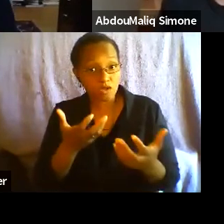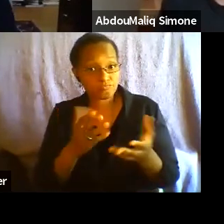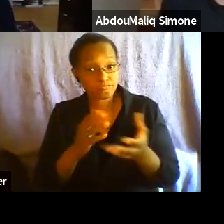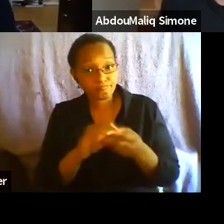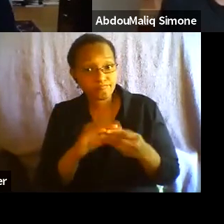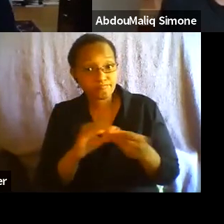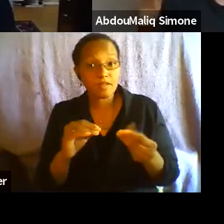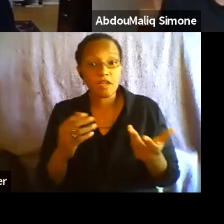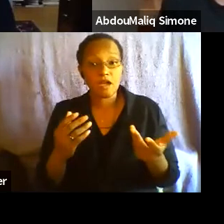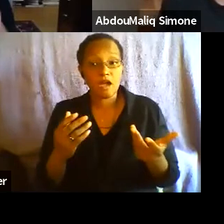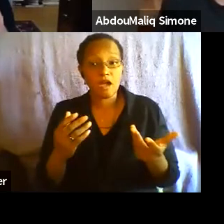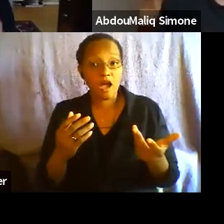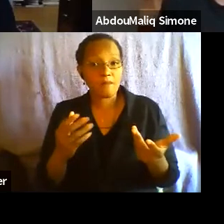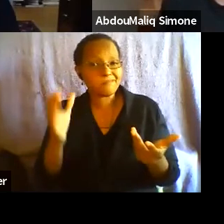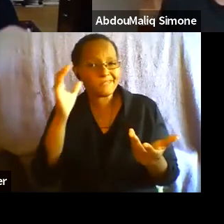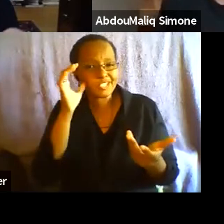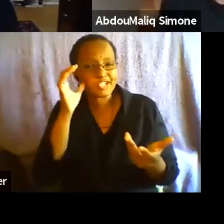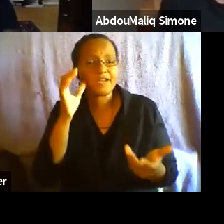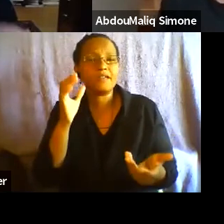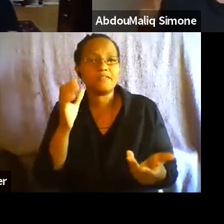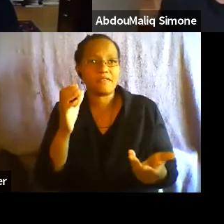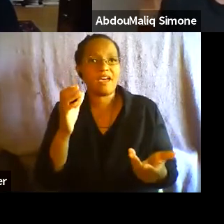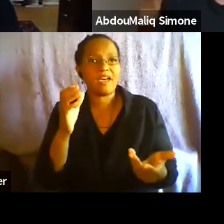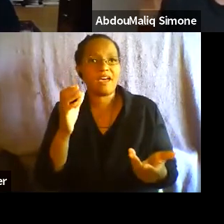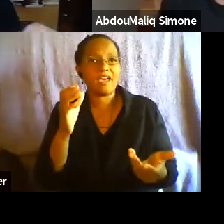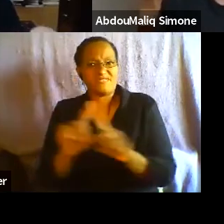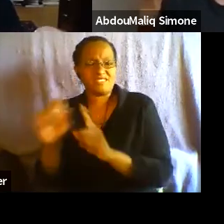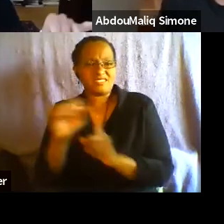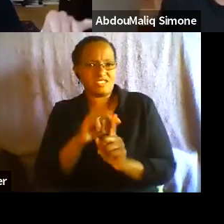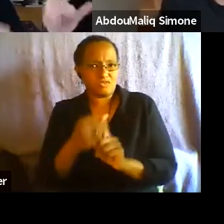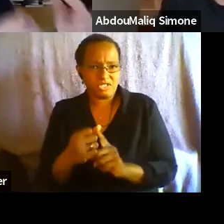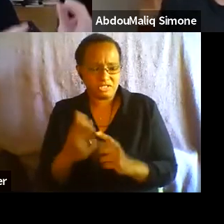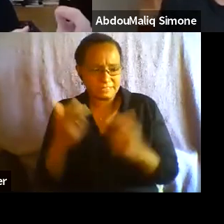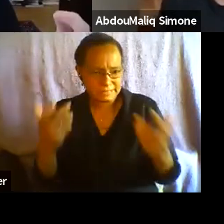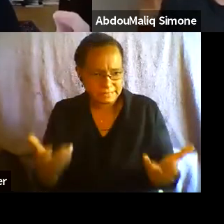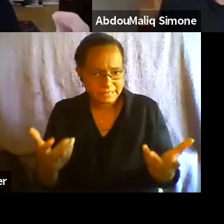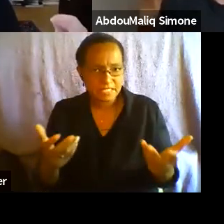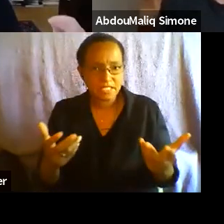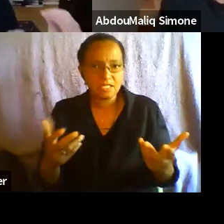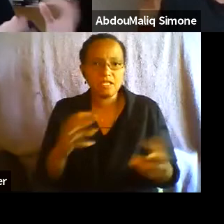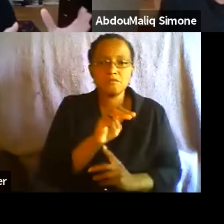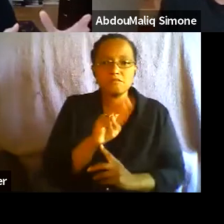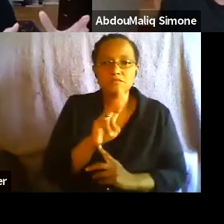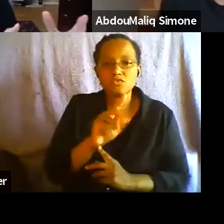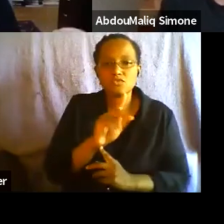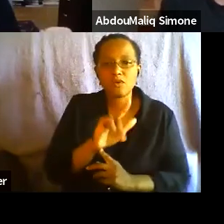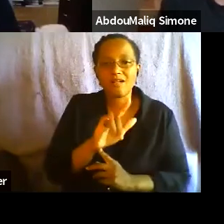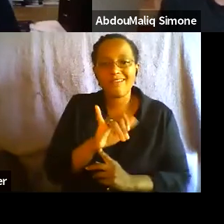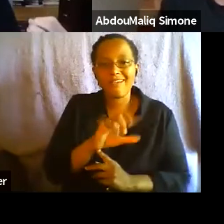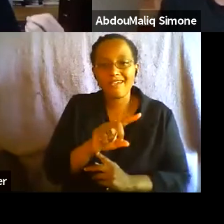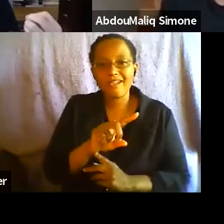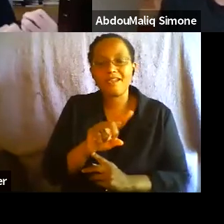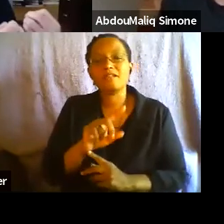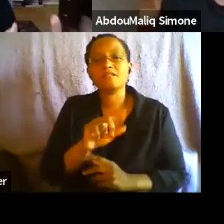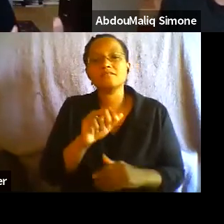incommensurability of these situations. So, you know, mutual aid in London or